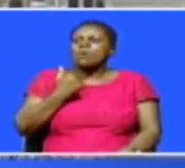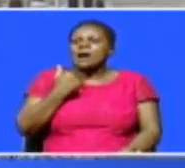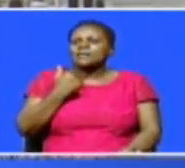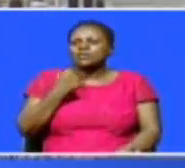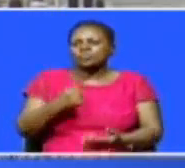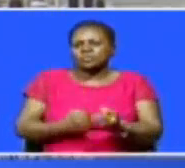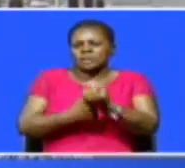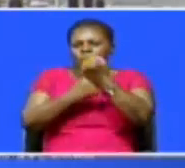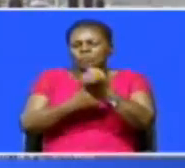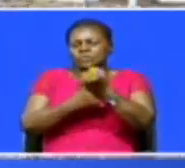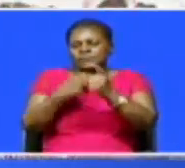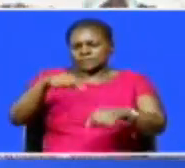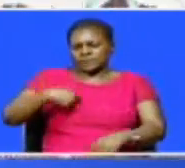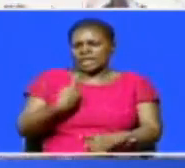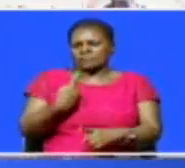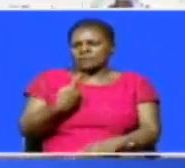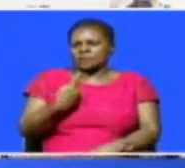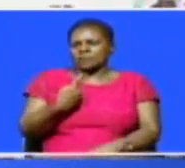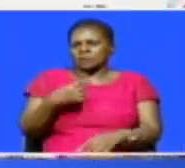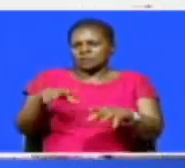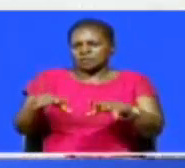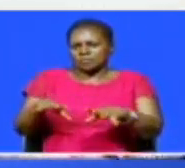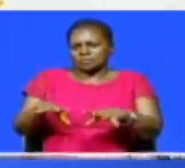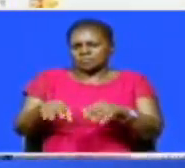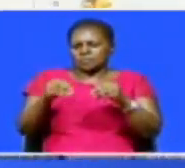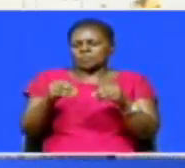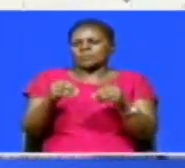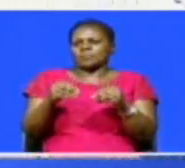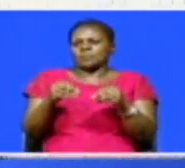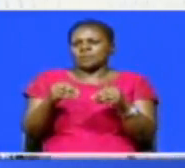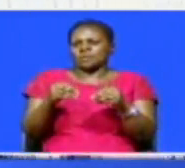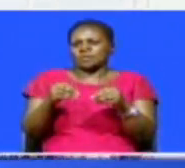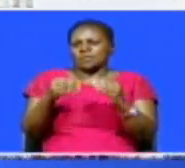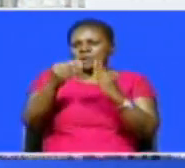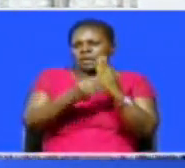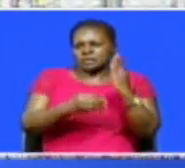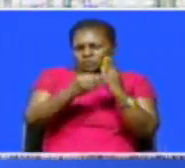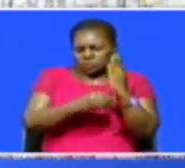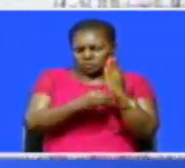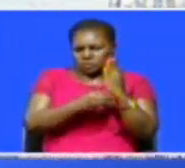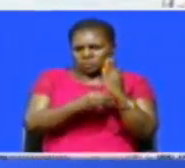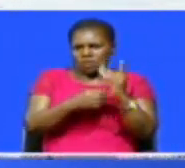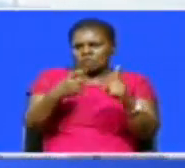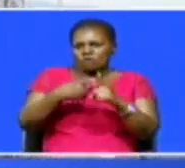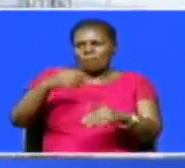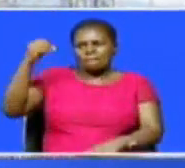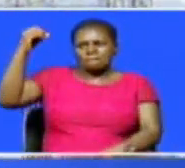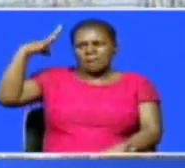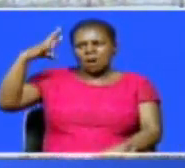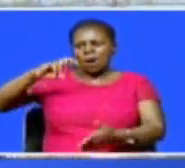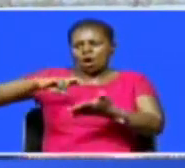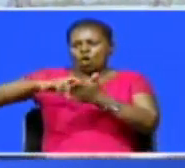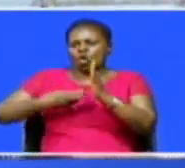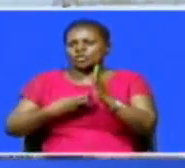cushion itself from more losses by claiming a force majeure relief or an act of God relief on its power generation